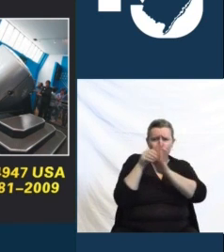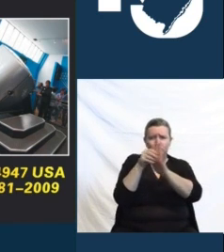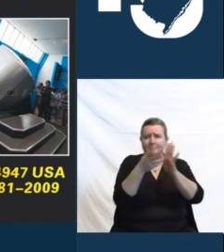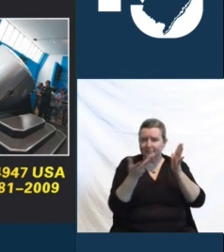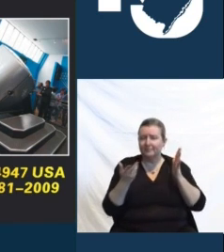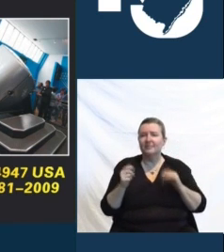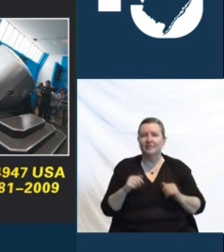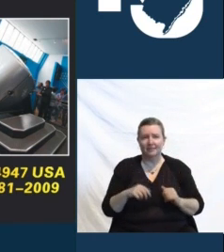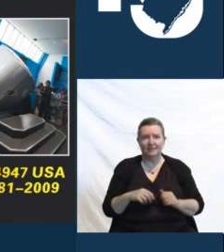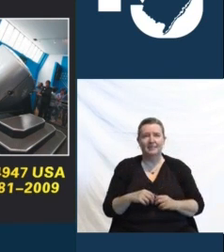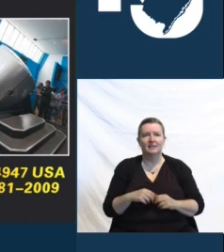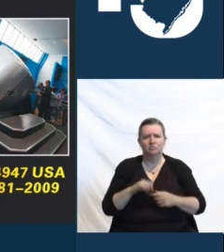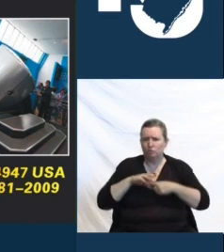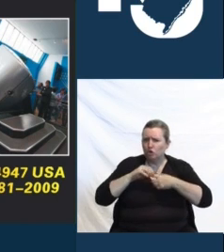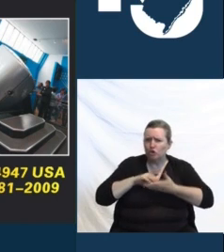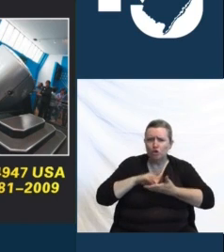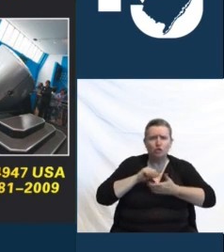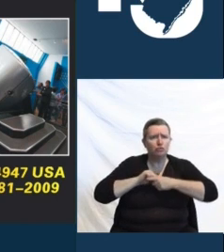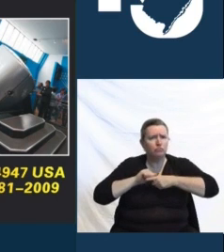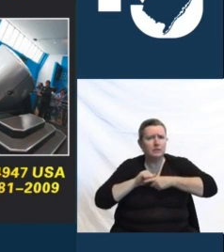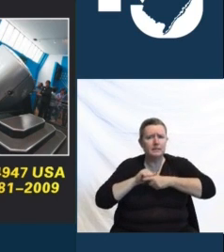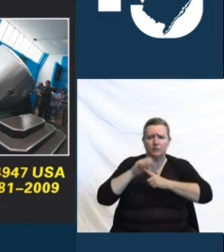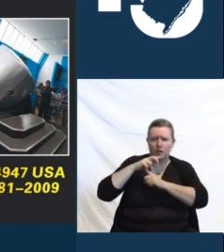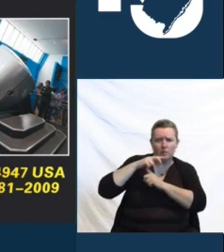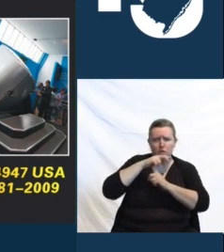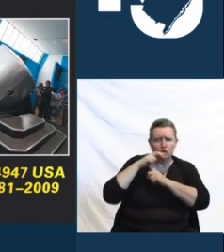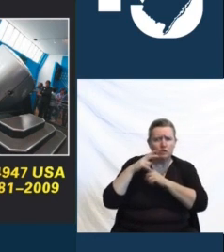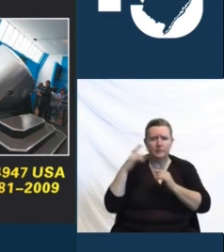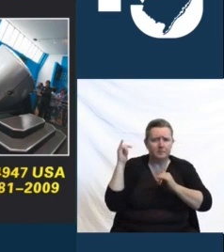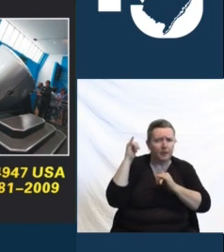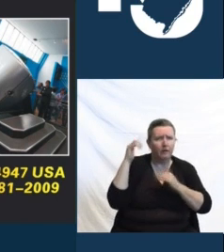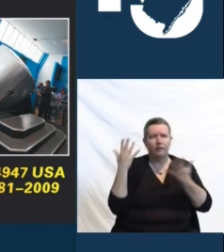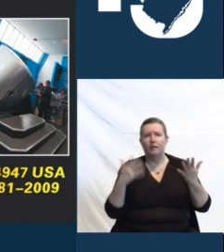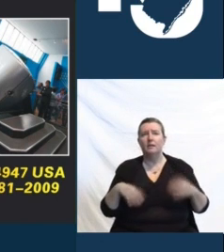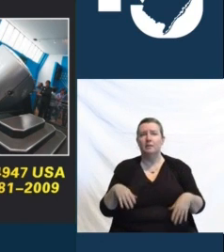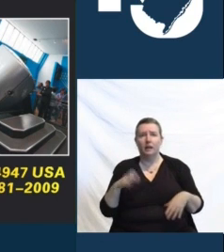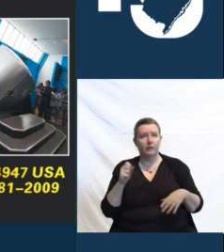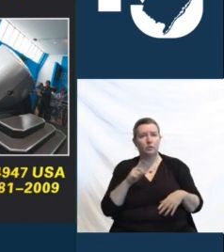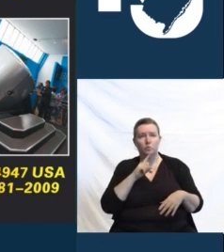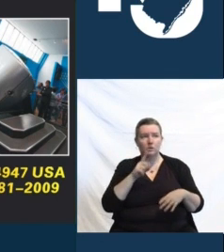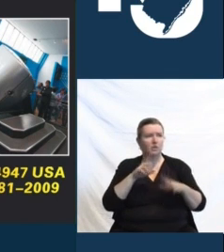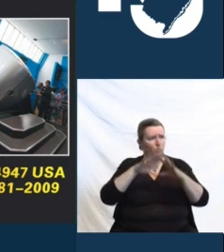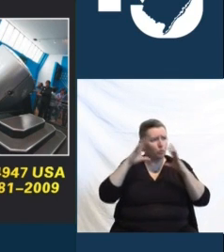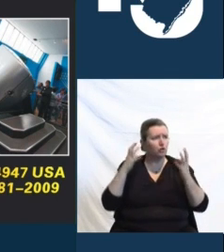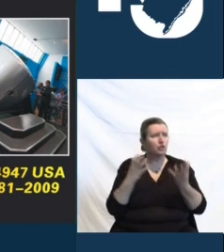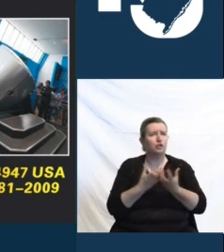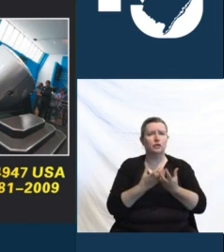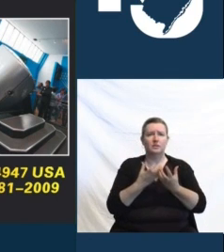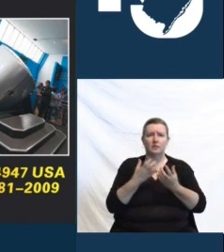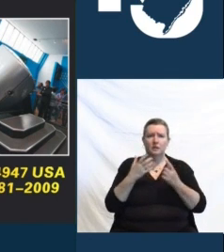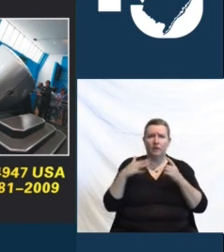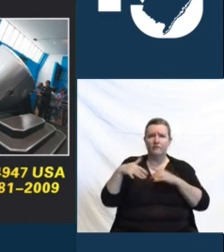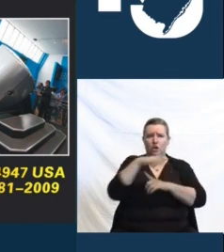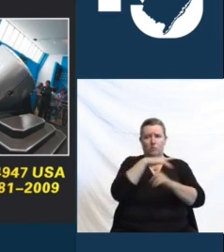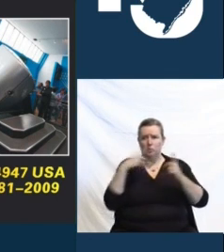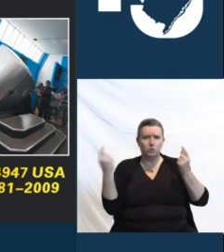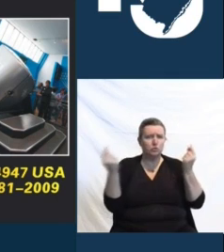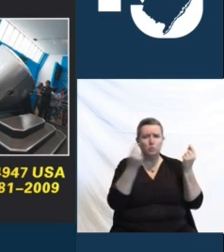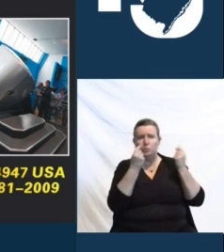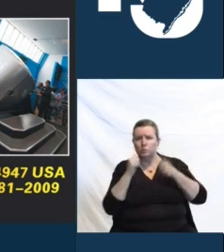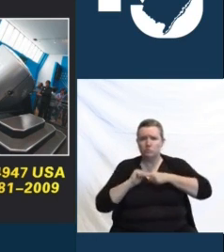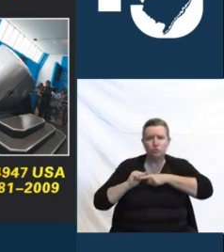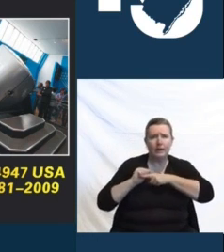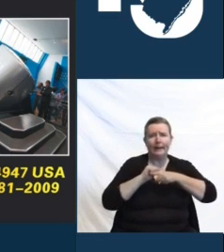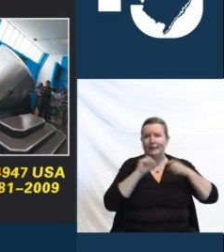especially in its simulation of real-world emergency situations and responses, it has also provided the feeling